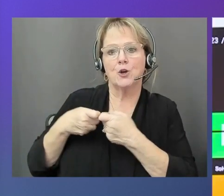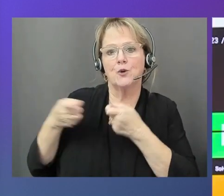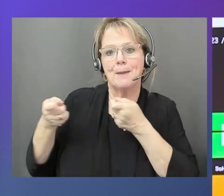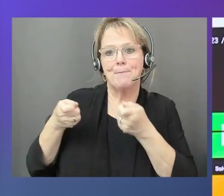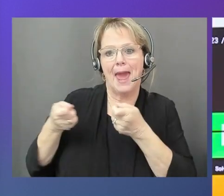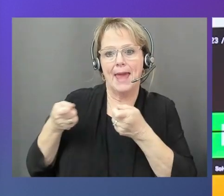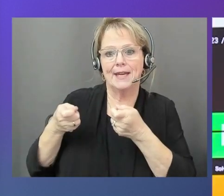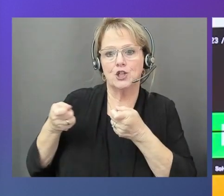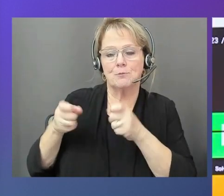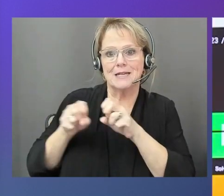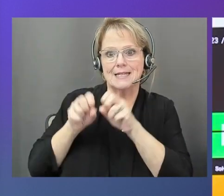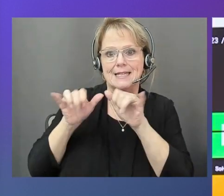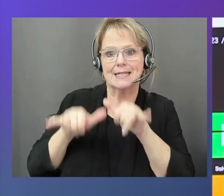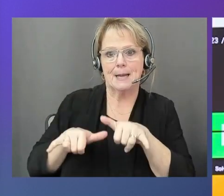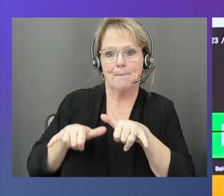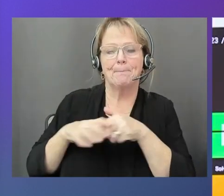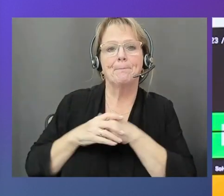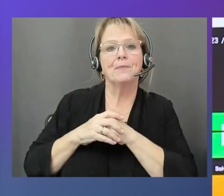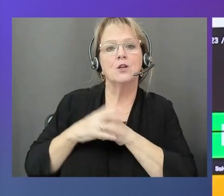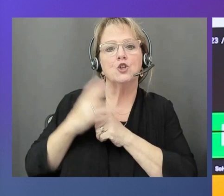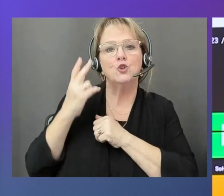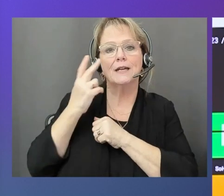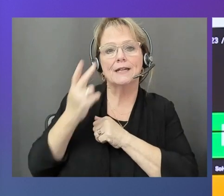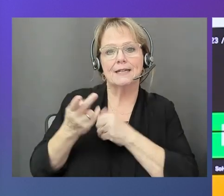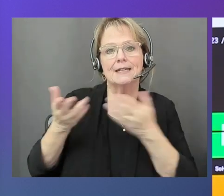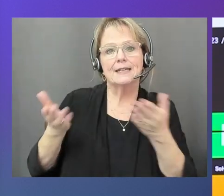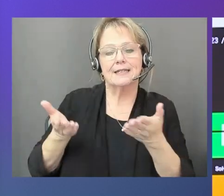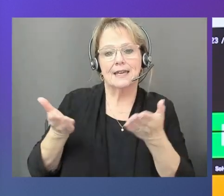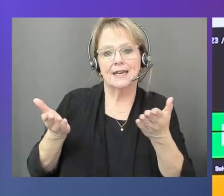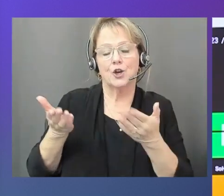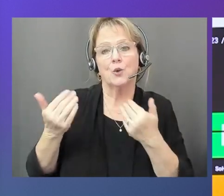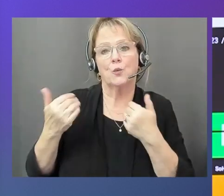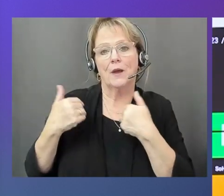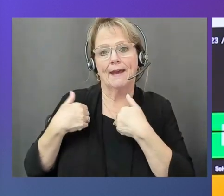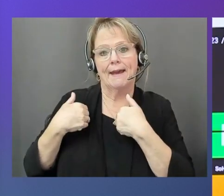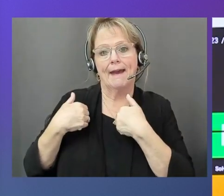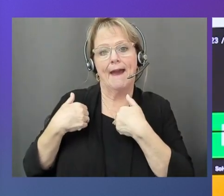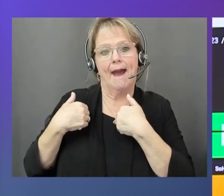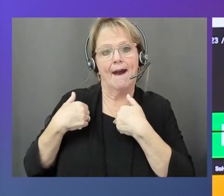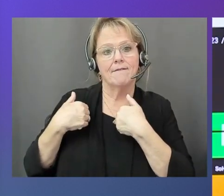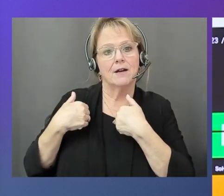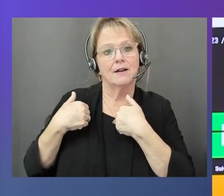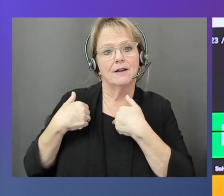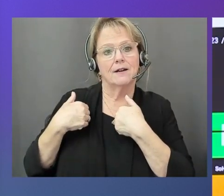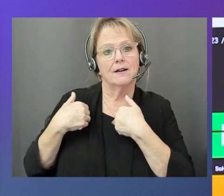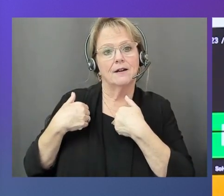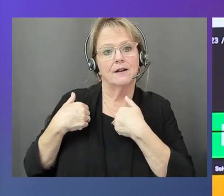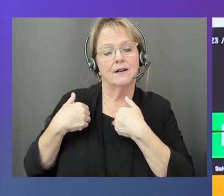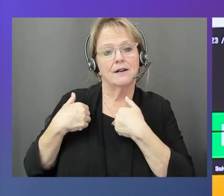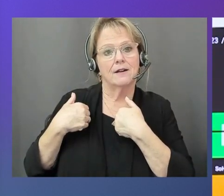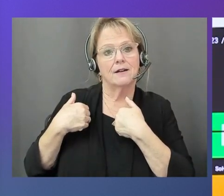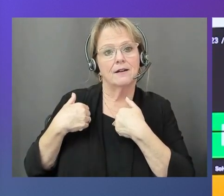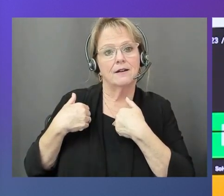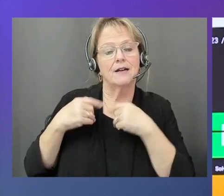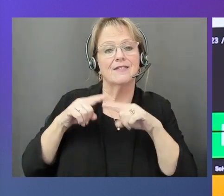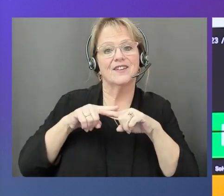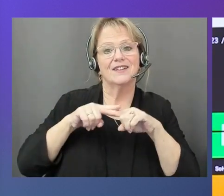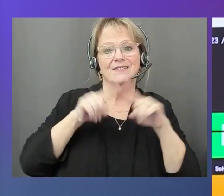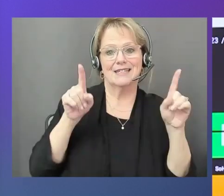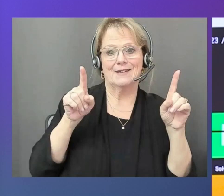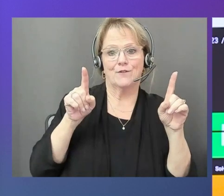So you can see here that we have essentially the different battery modules.